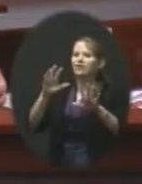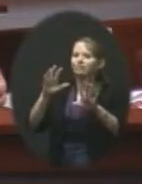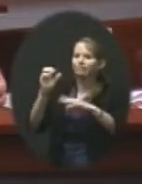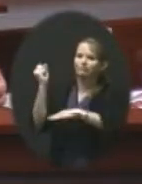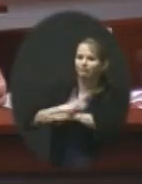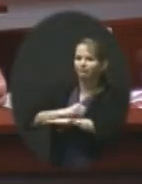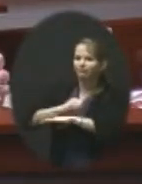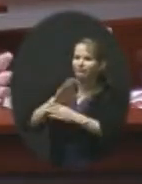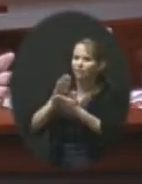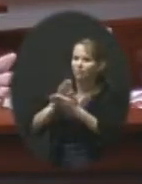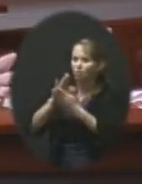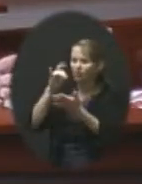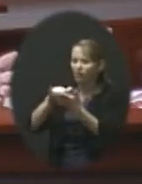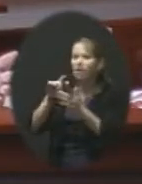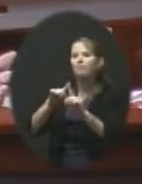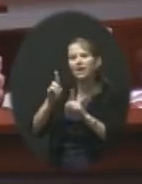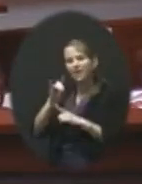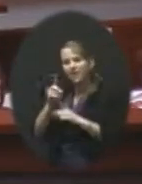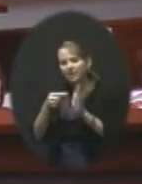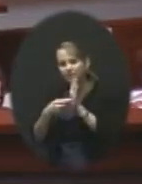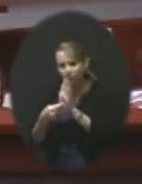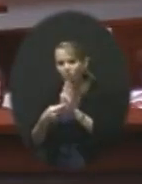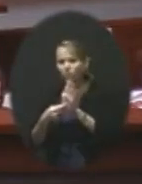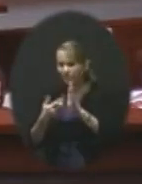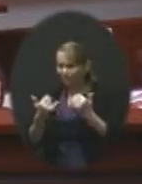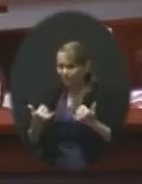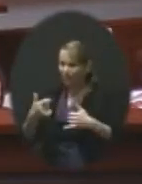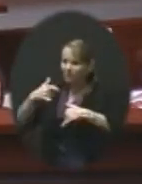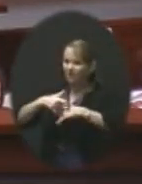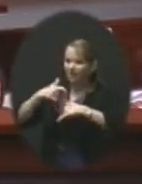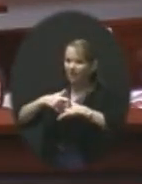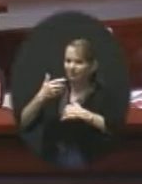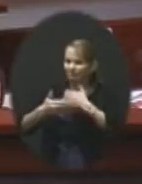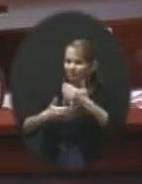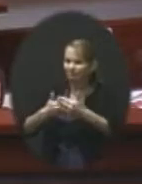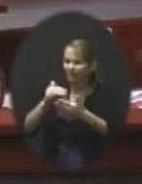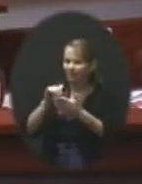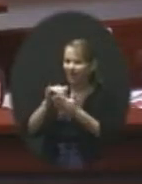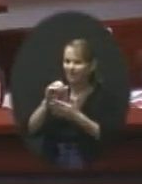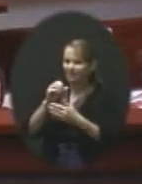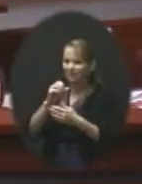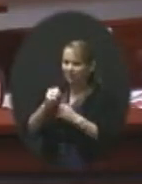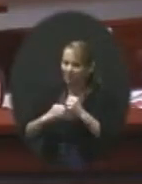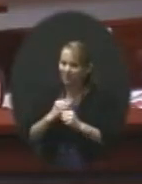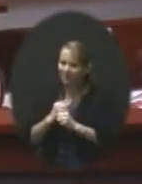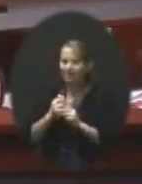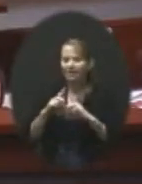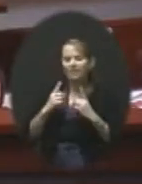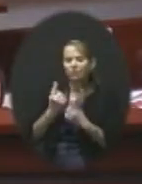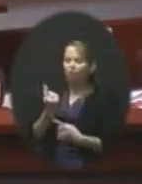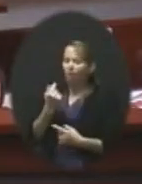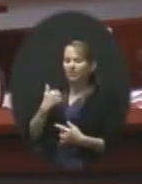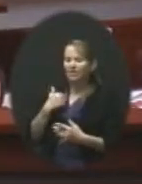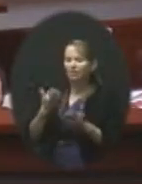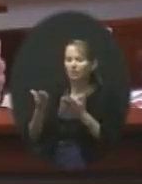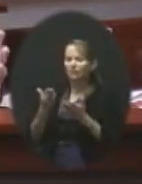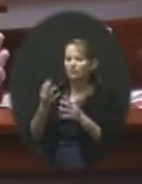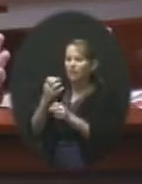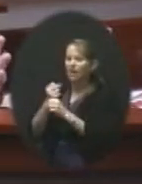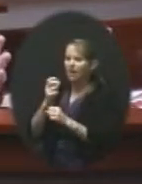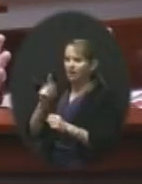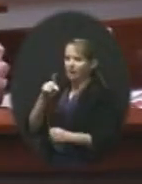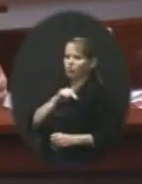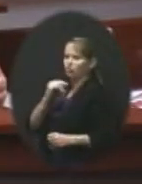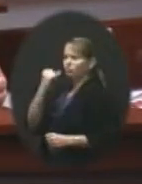But it did signal that we are in that season now. so that is something this district's always had a service that we get a personal phone call to give us the